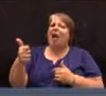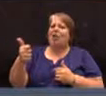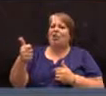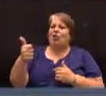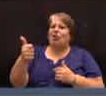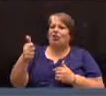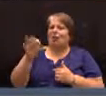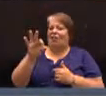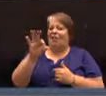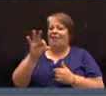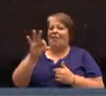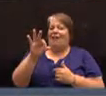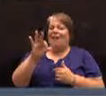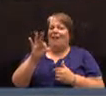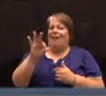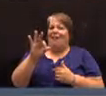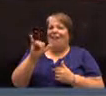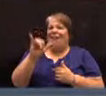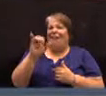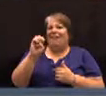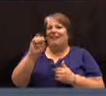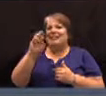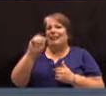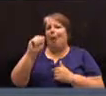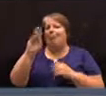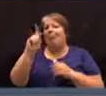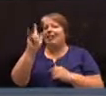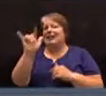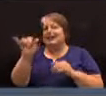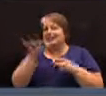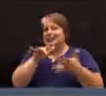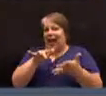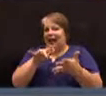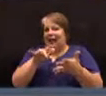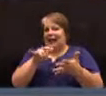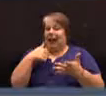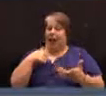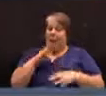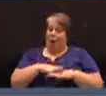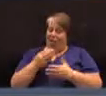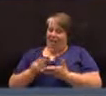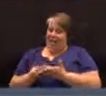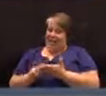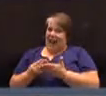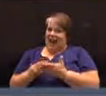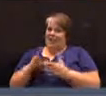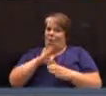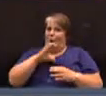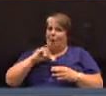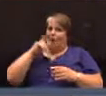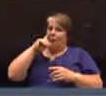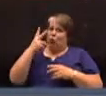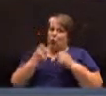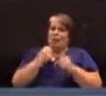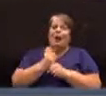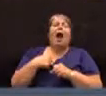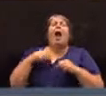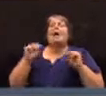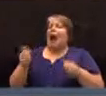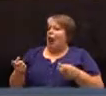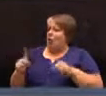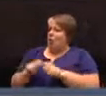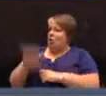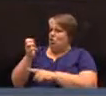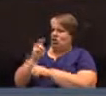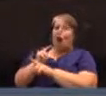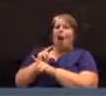study. So we really do need to get something like this going. I was on the finance committee for two years, and I can agree